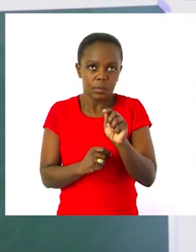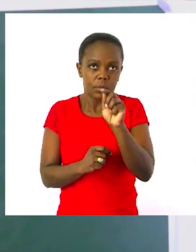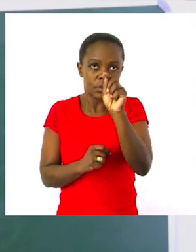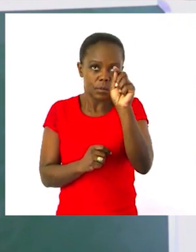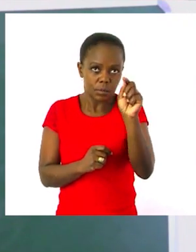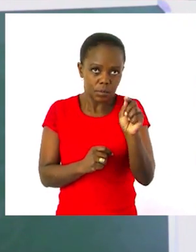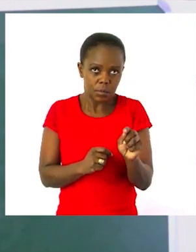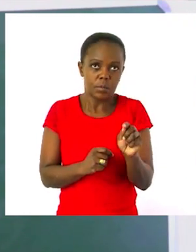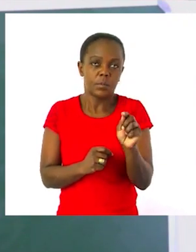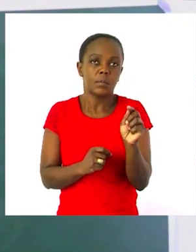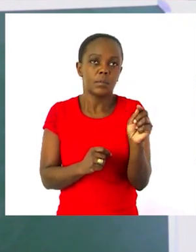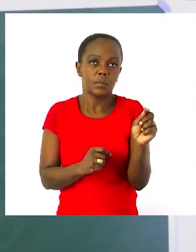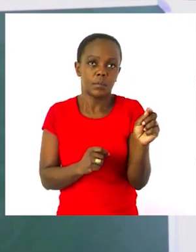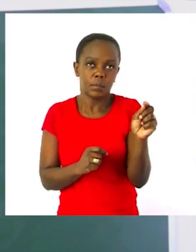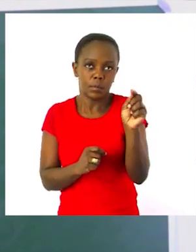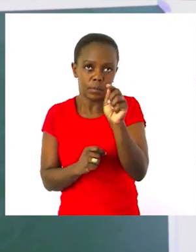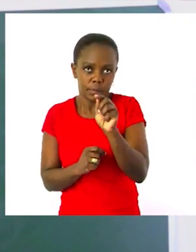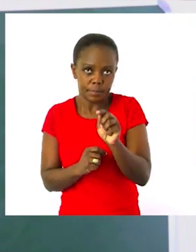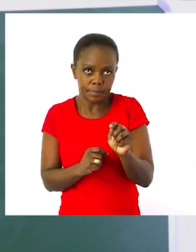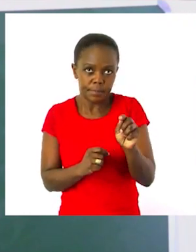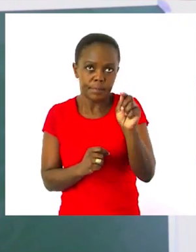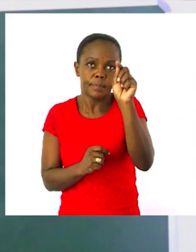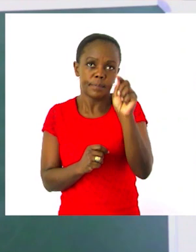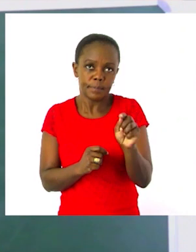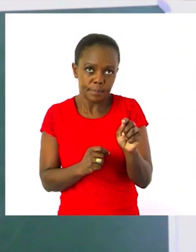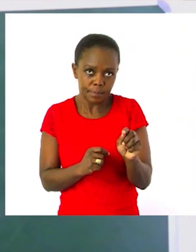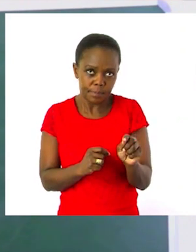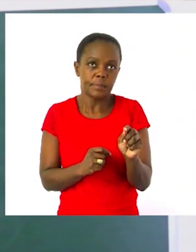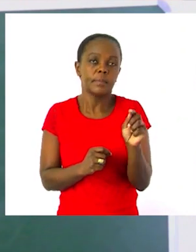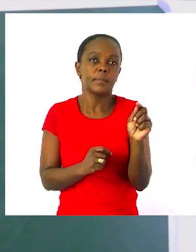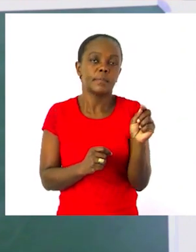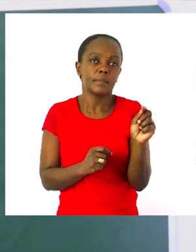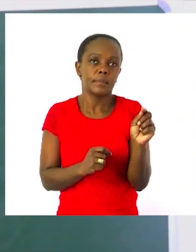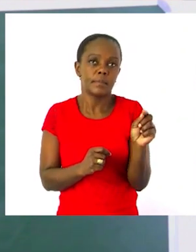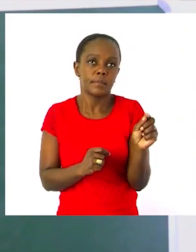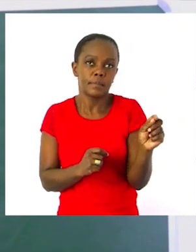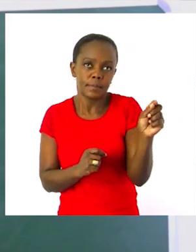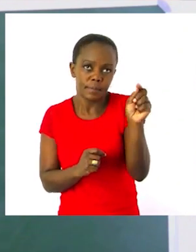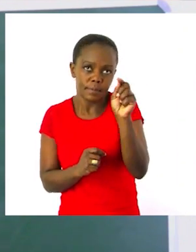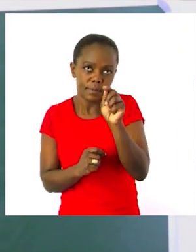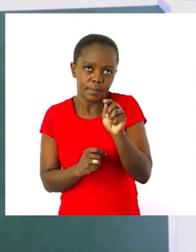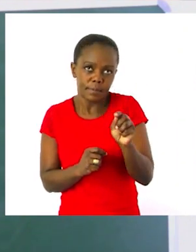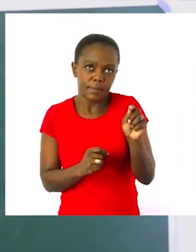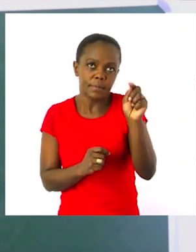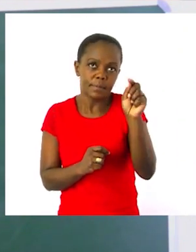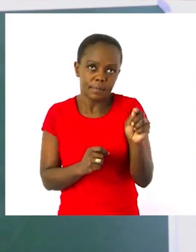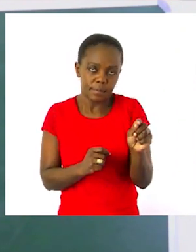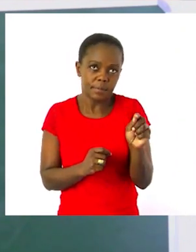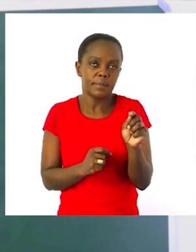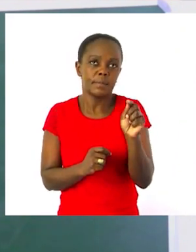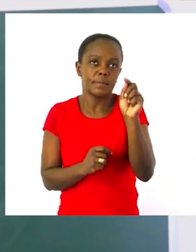N, D, A,